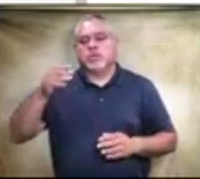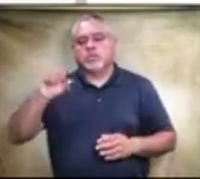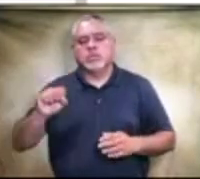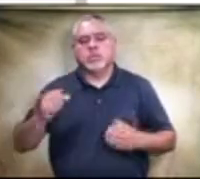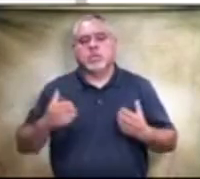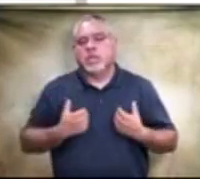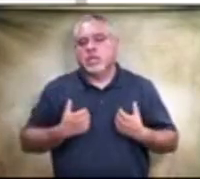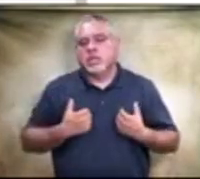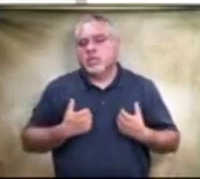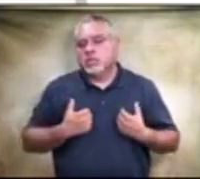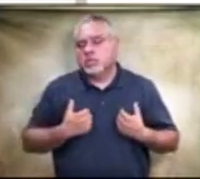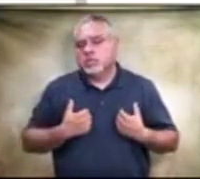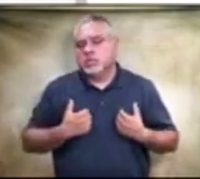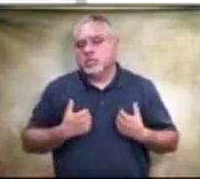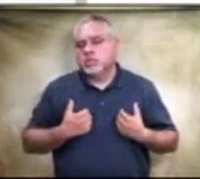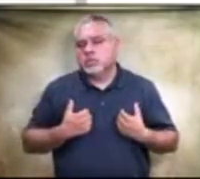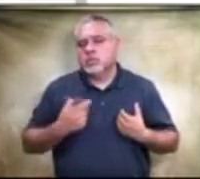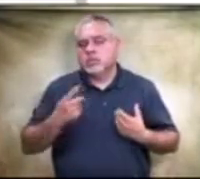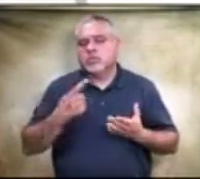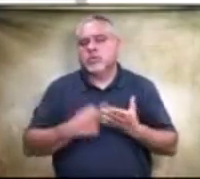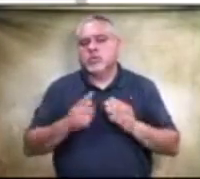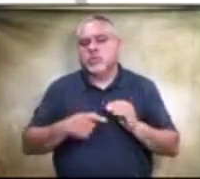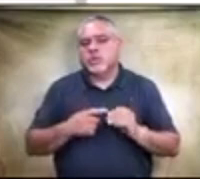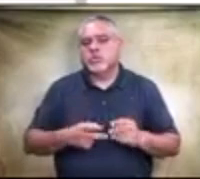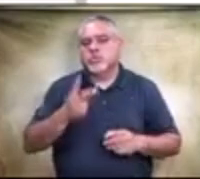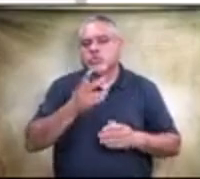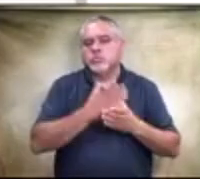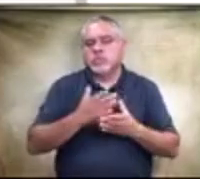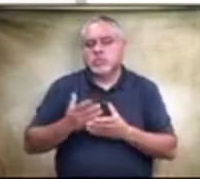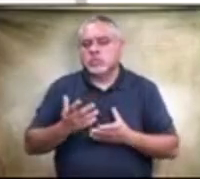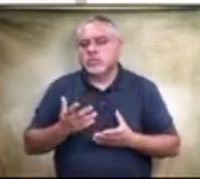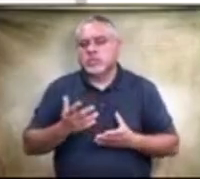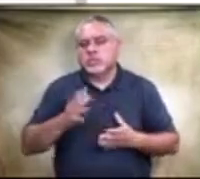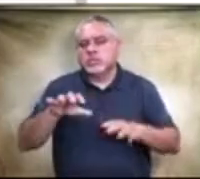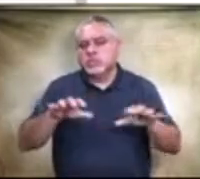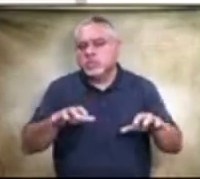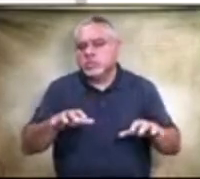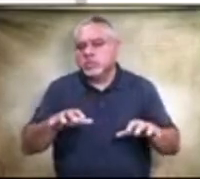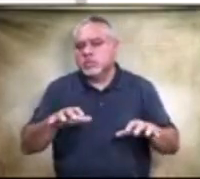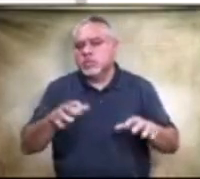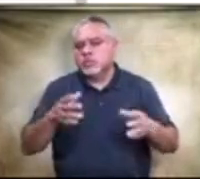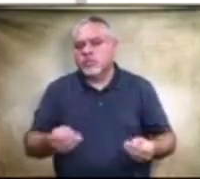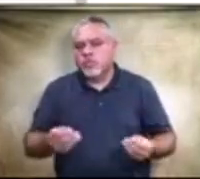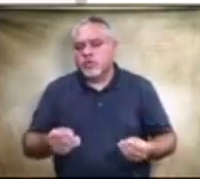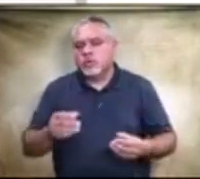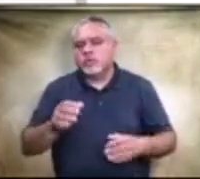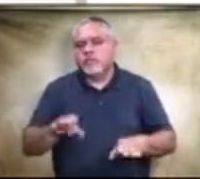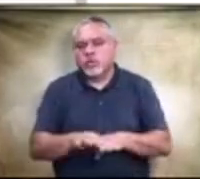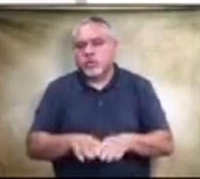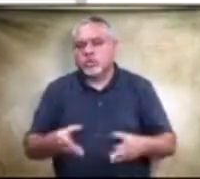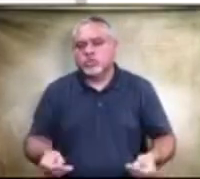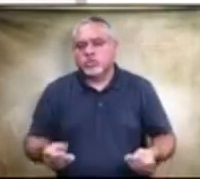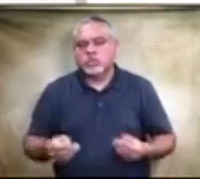definitely talked about there were two pieces i think of of flooring or cushioning uh what type